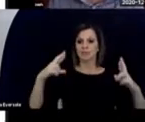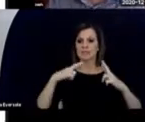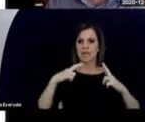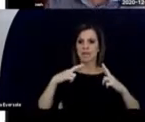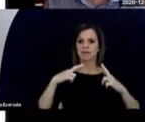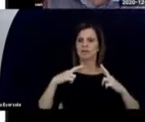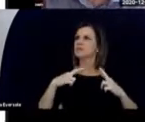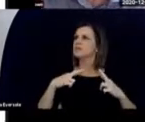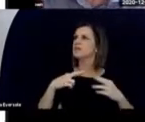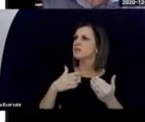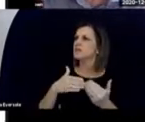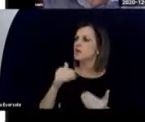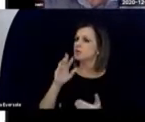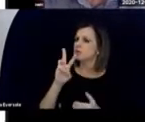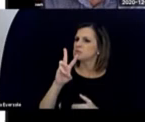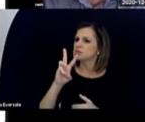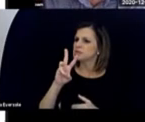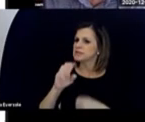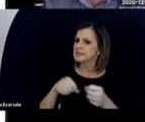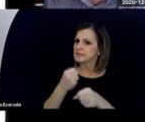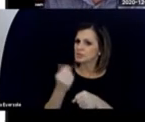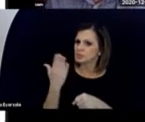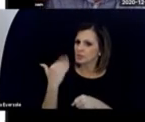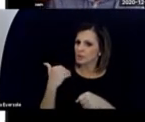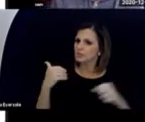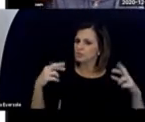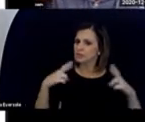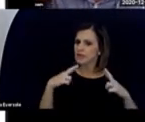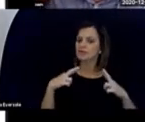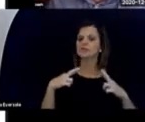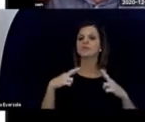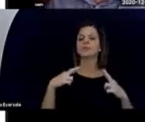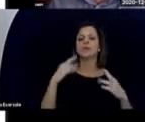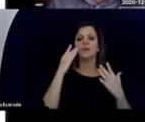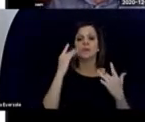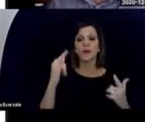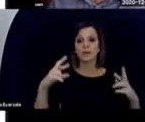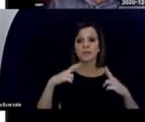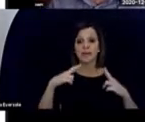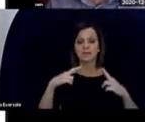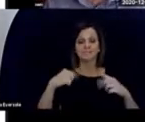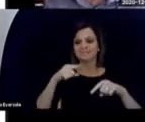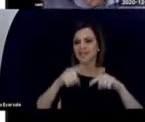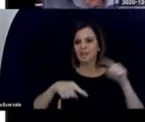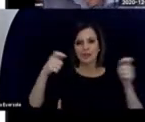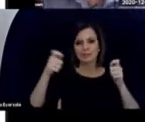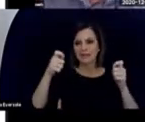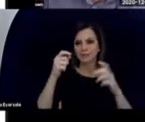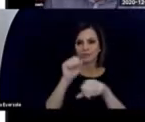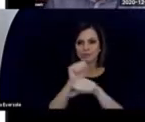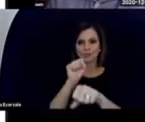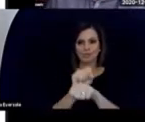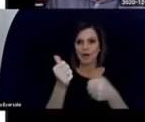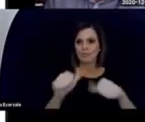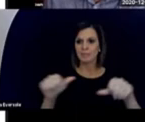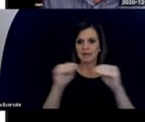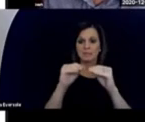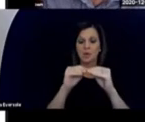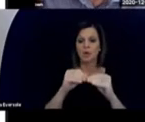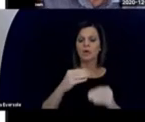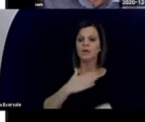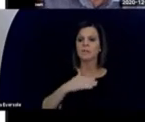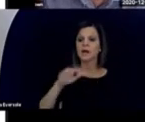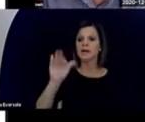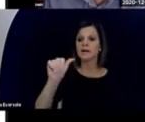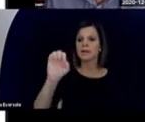almost six years ago is because I